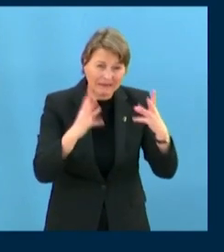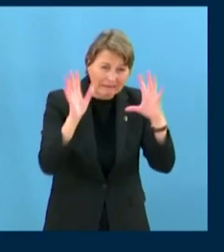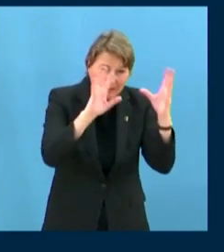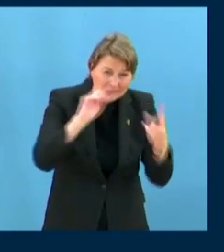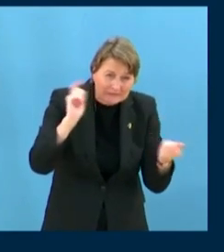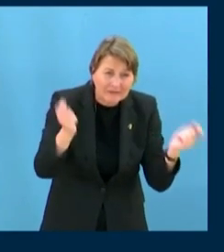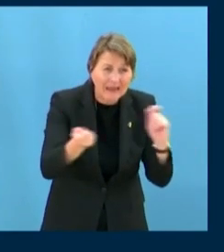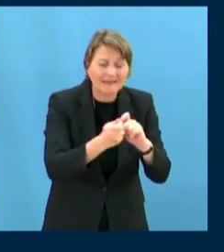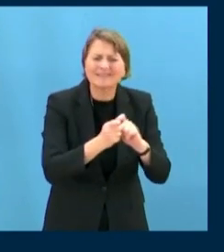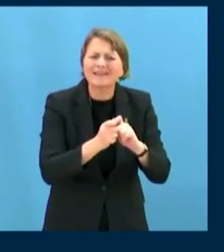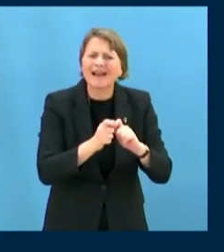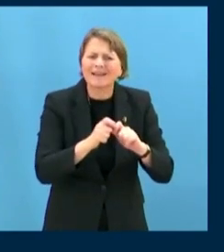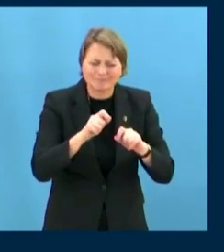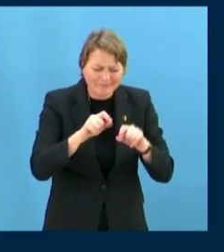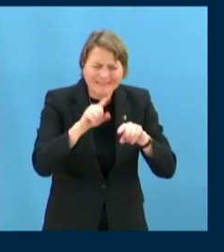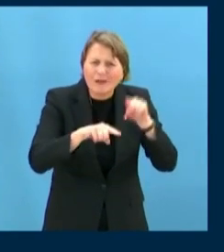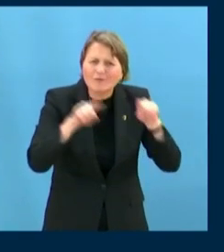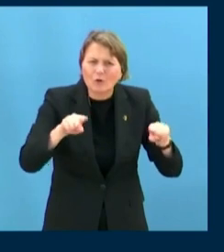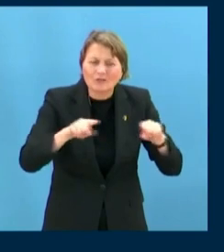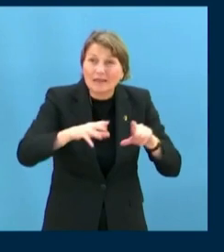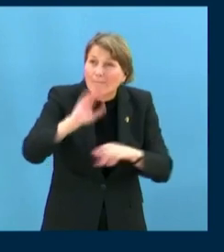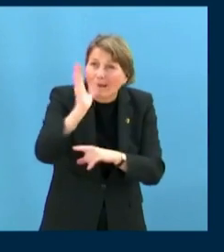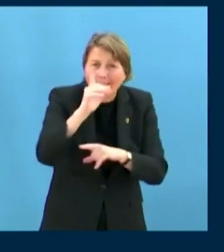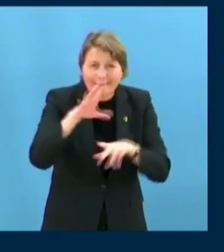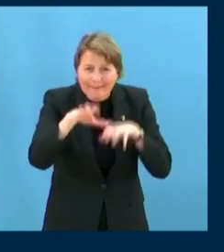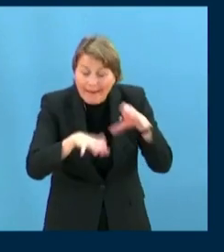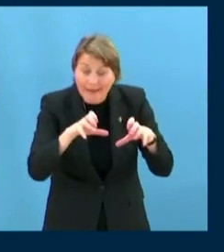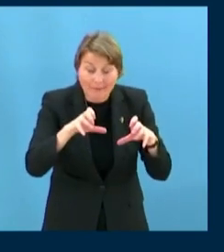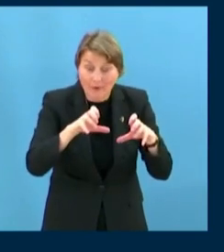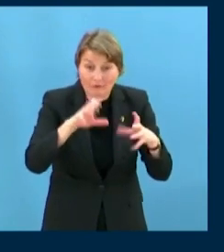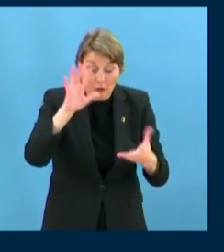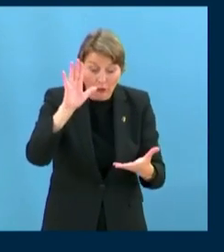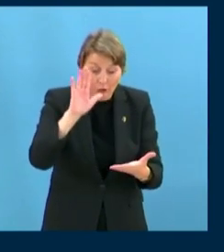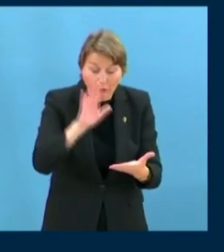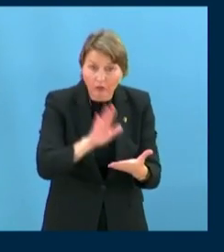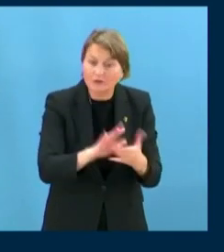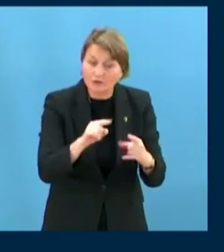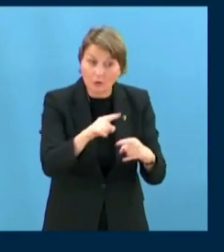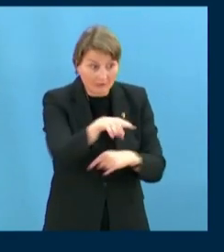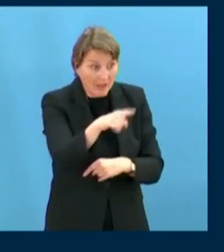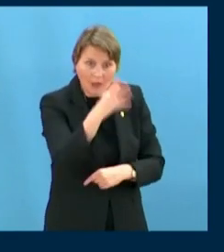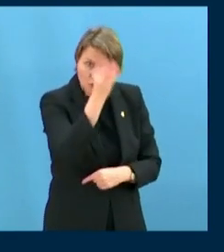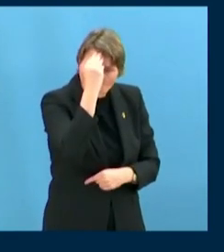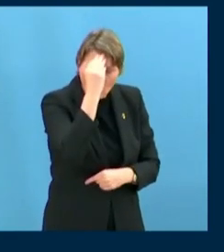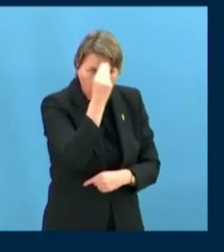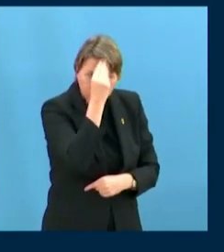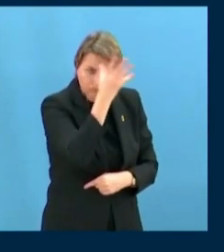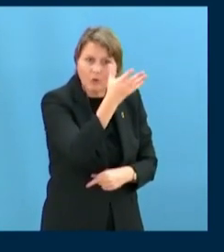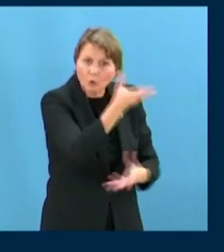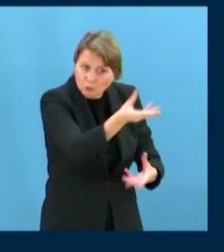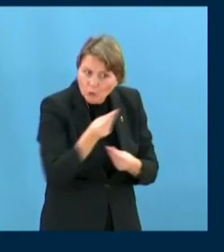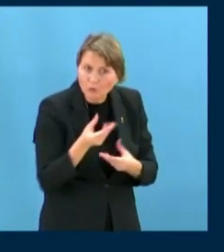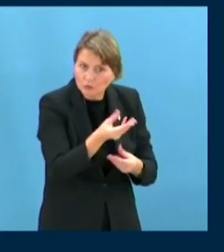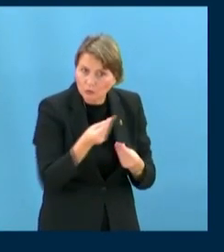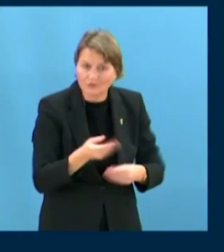to prove through their time-tested knowledge and approaches that we do have solutions. At the national and local